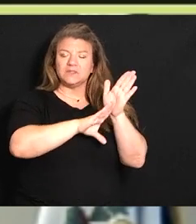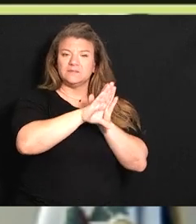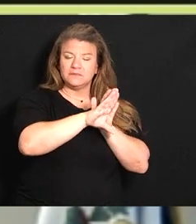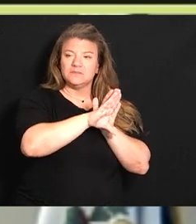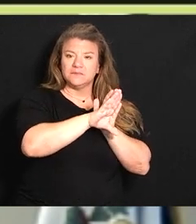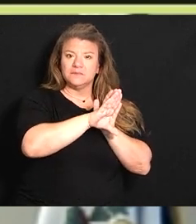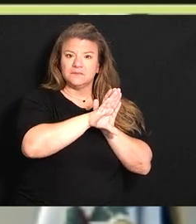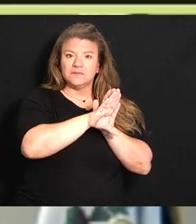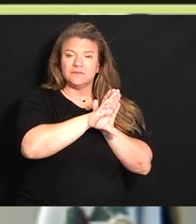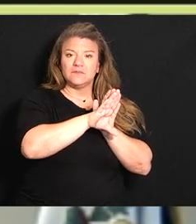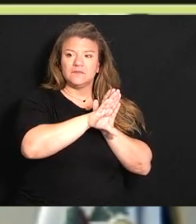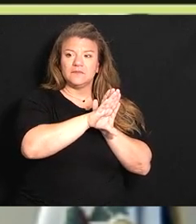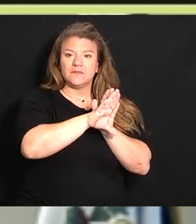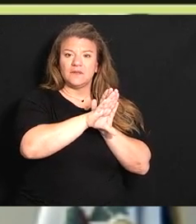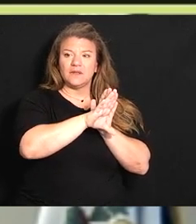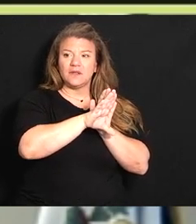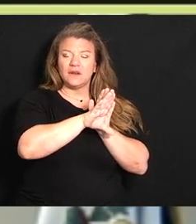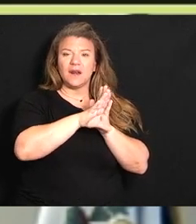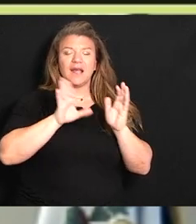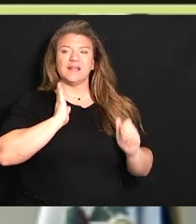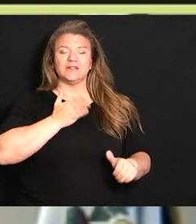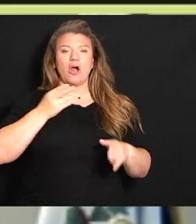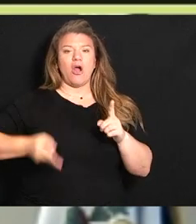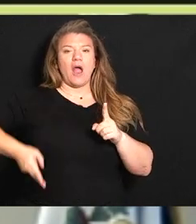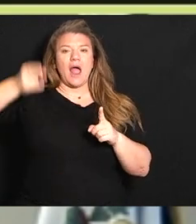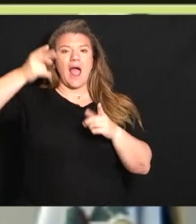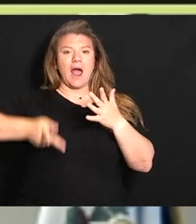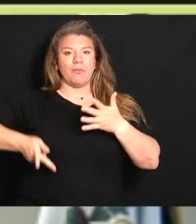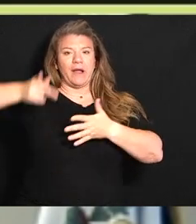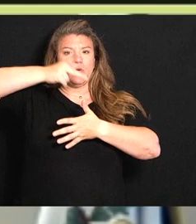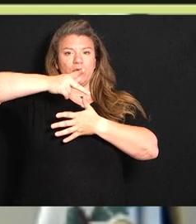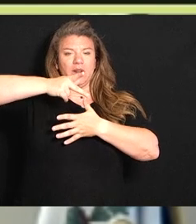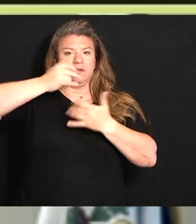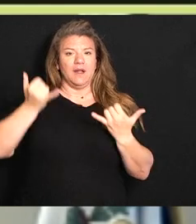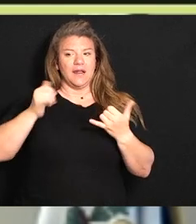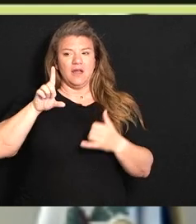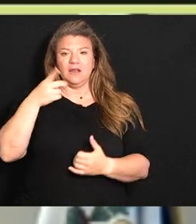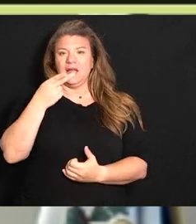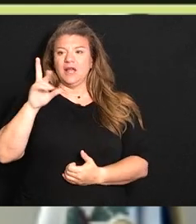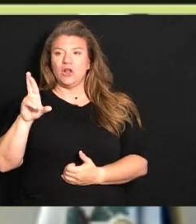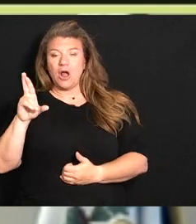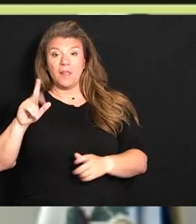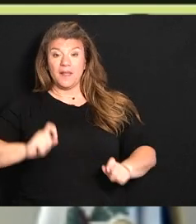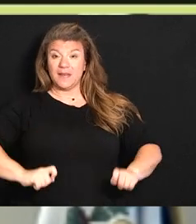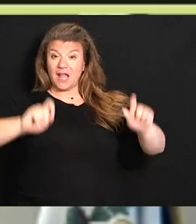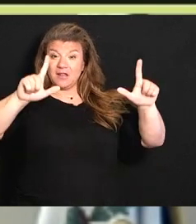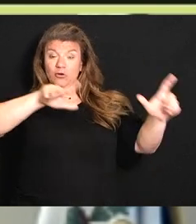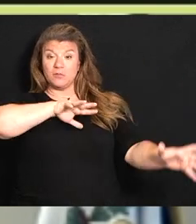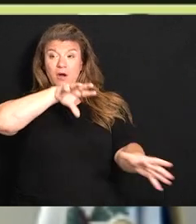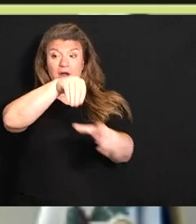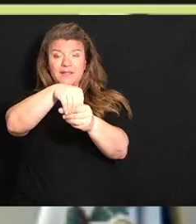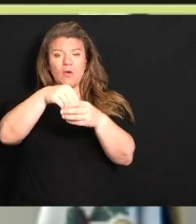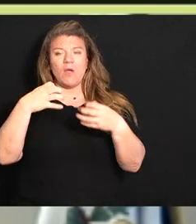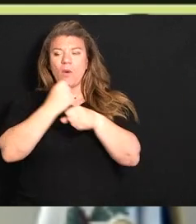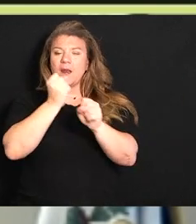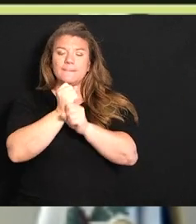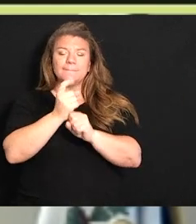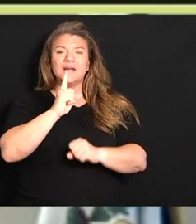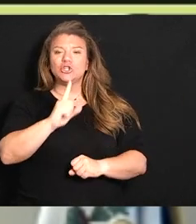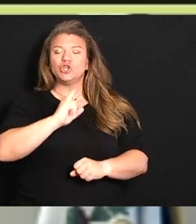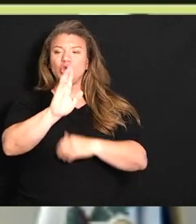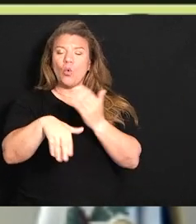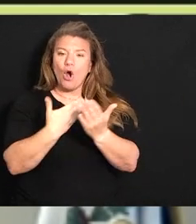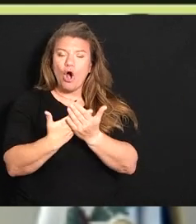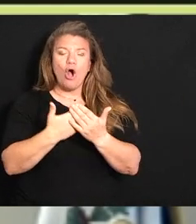it's our highest priority in DHHR right now but the dashboard is part of that we'll make sure everyone has the